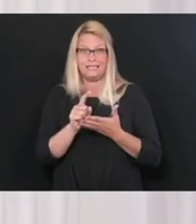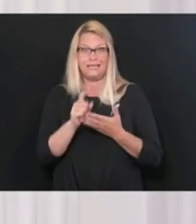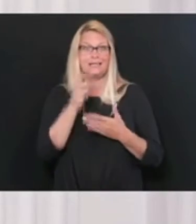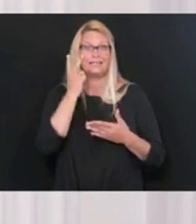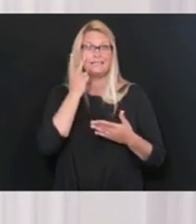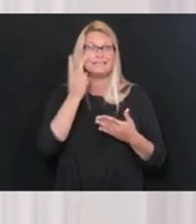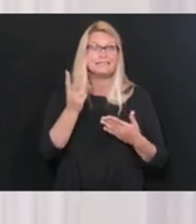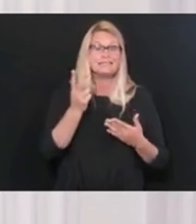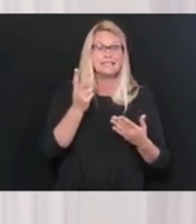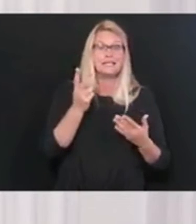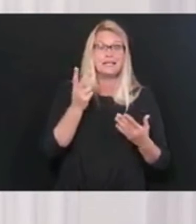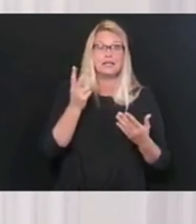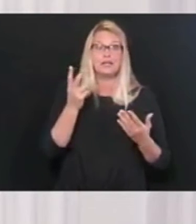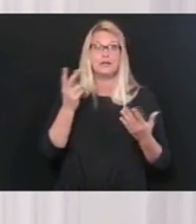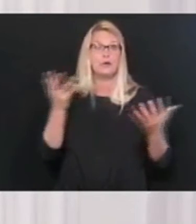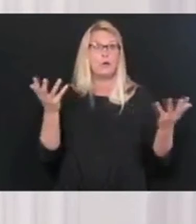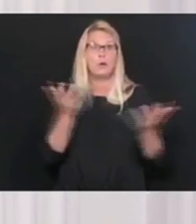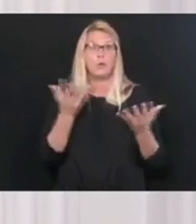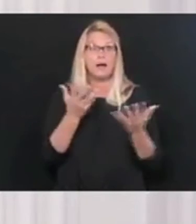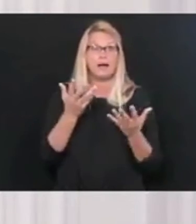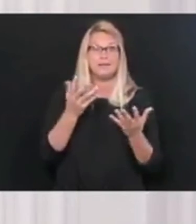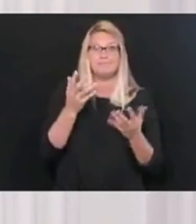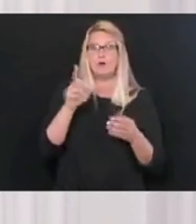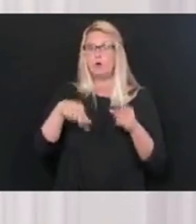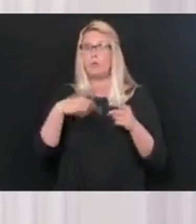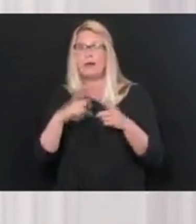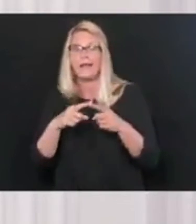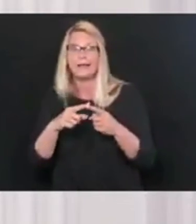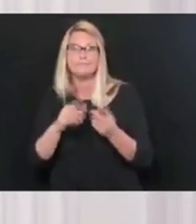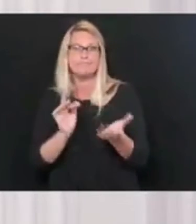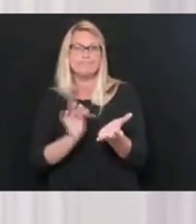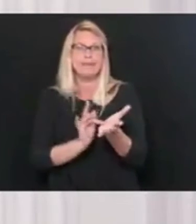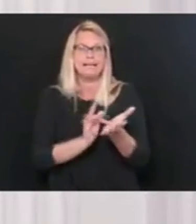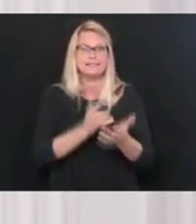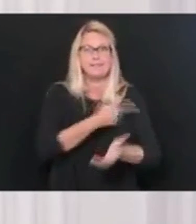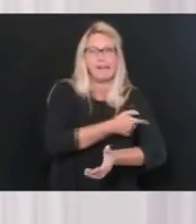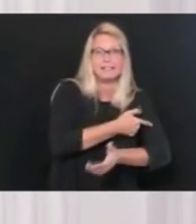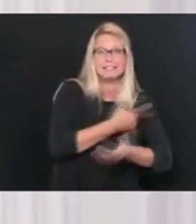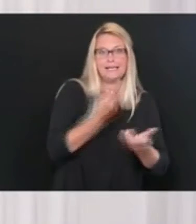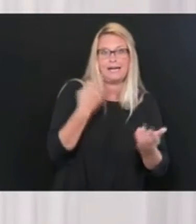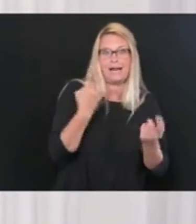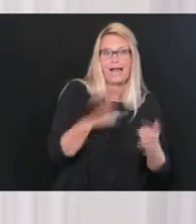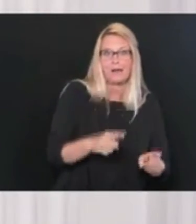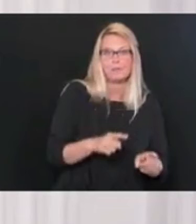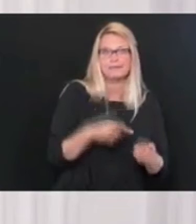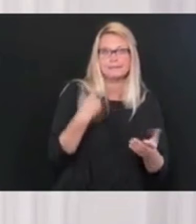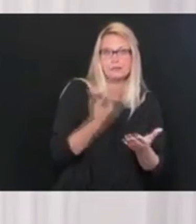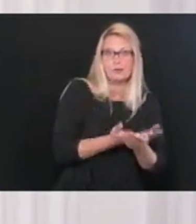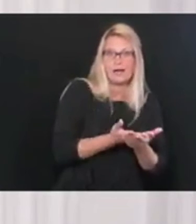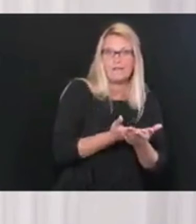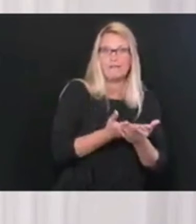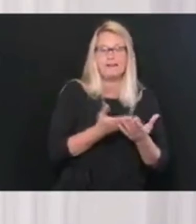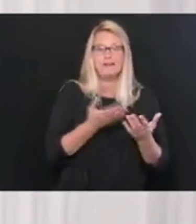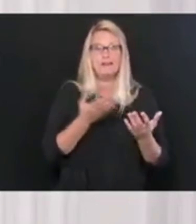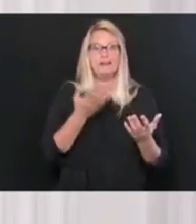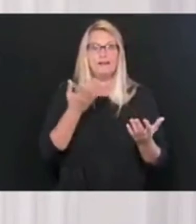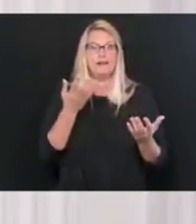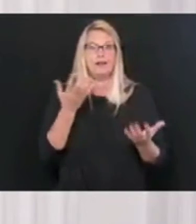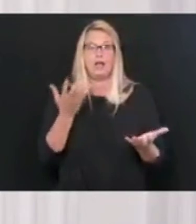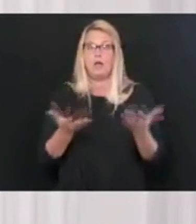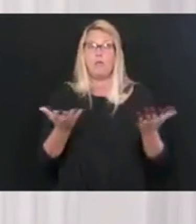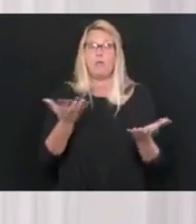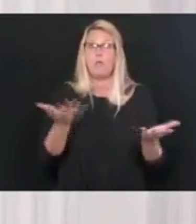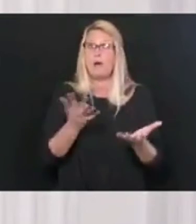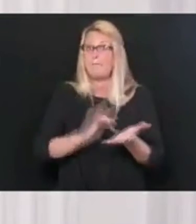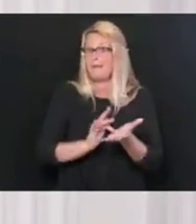depending on what a vaccine, when a vaccine comes and what drugs we have that, that show increased ability to